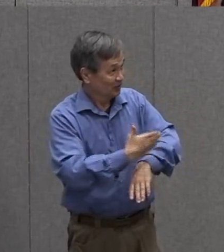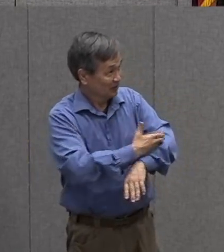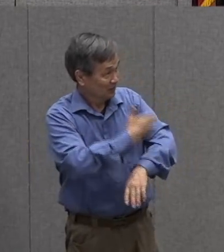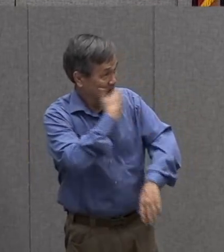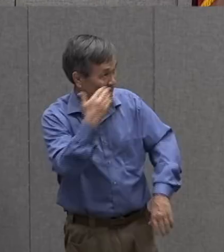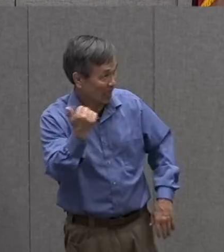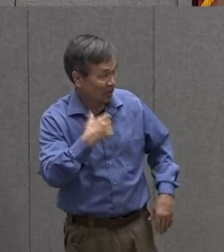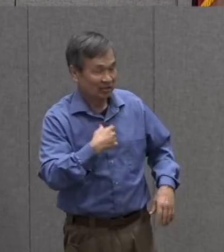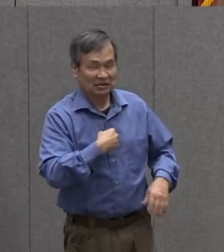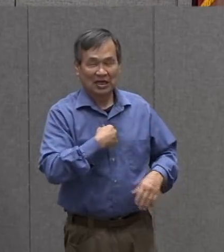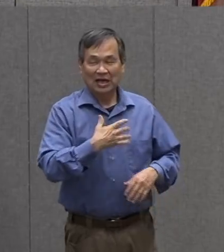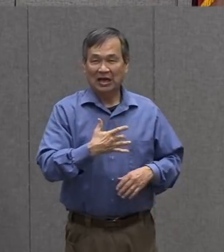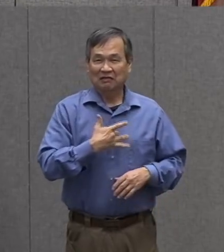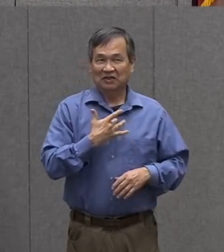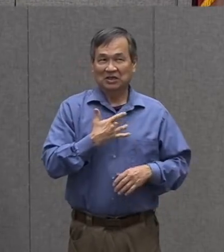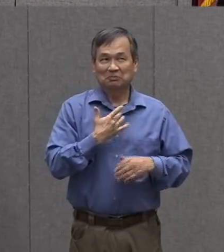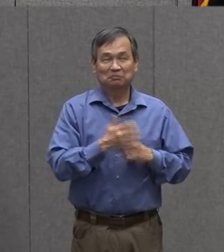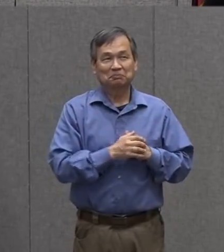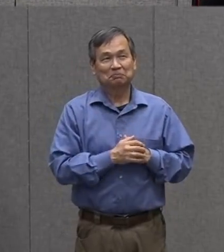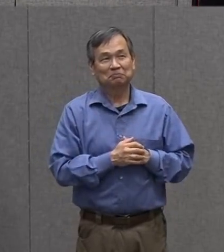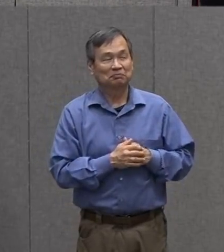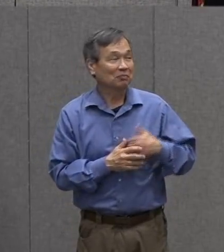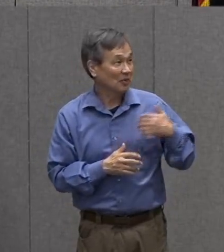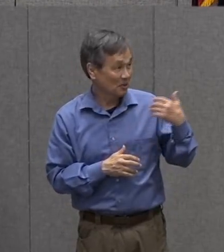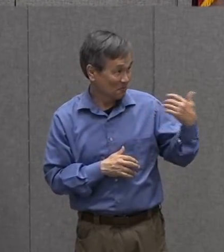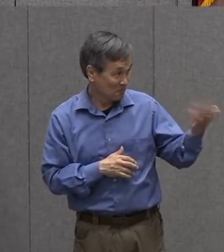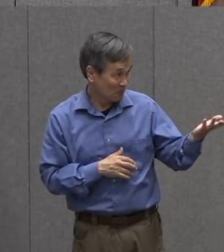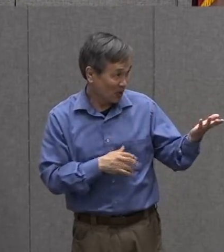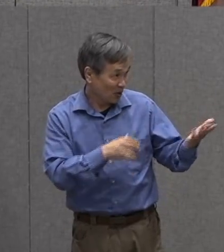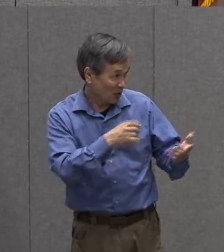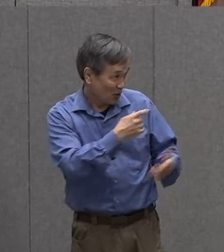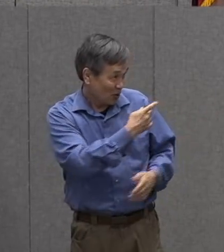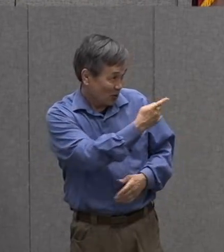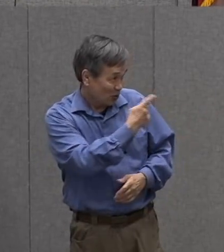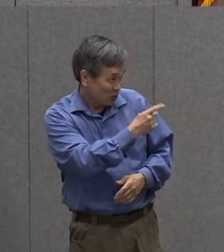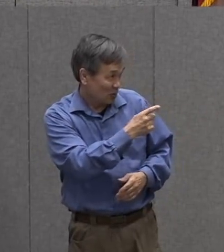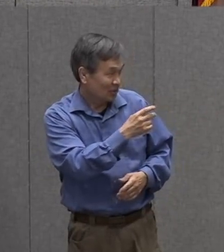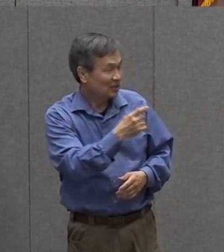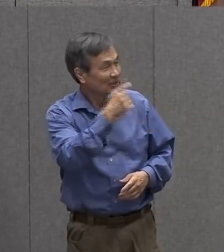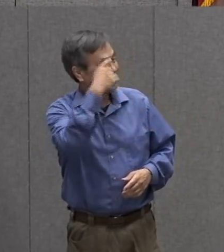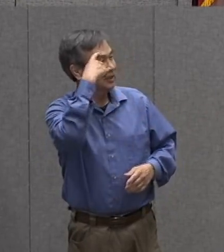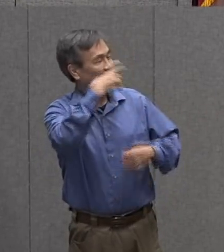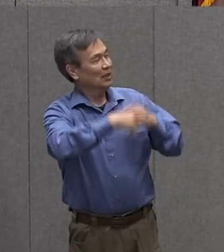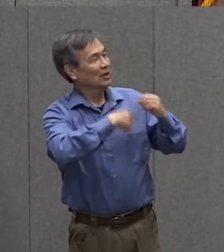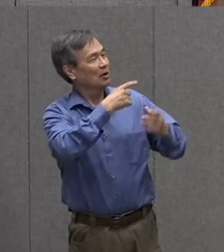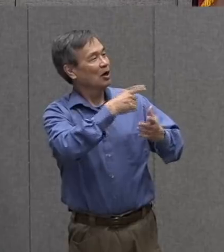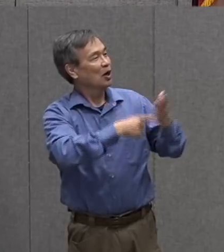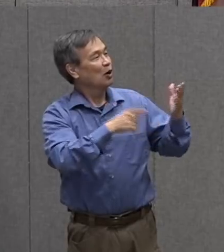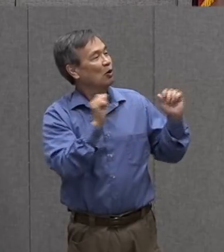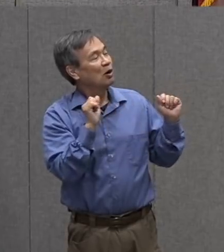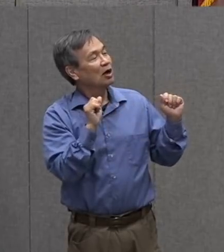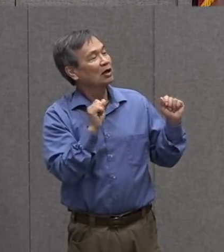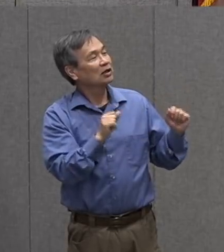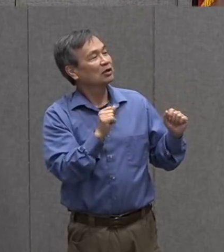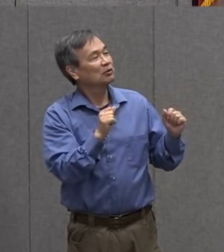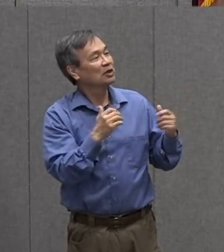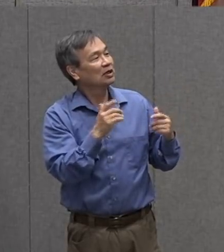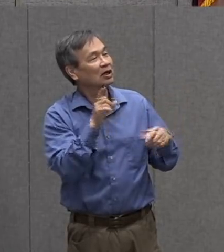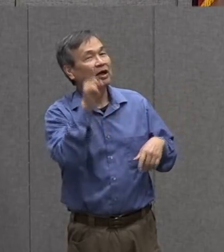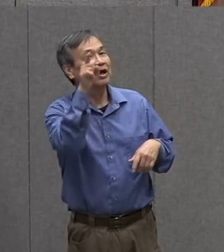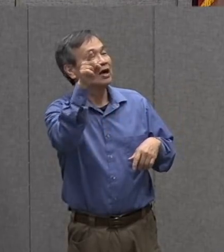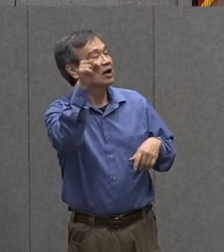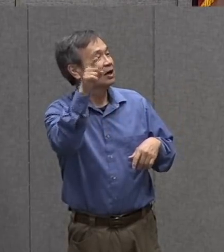I'm thinking that we should look at some things that we might have outside